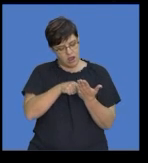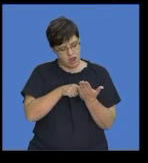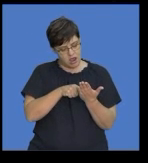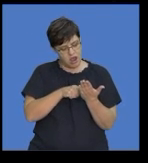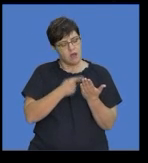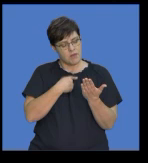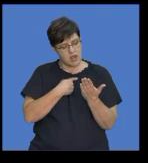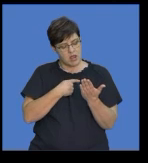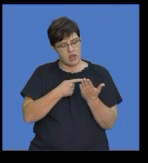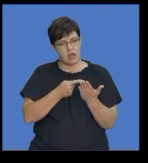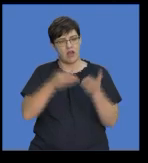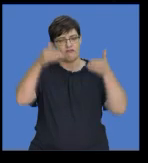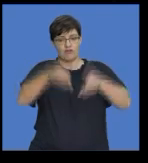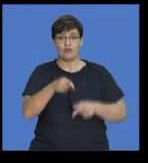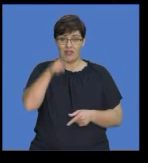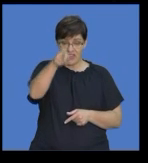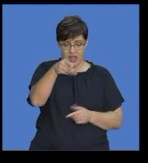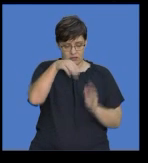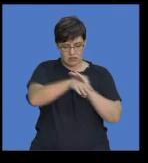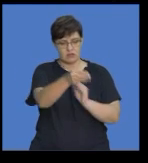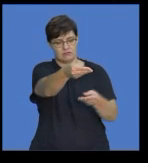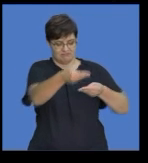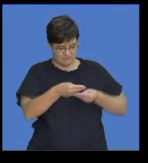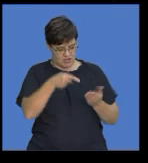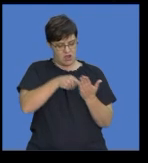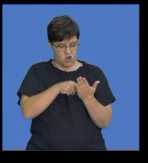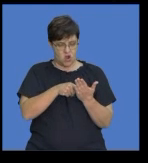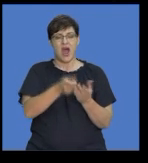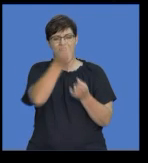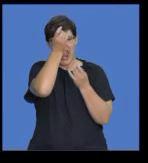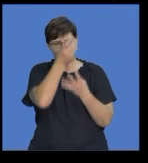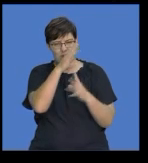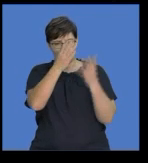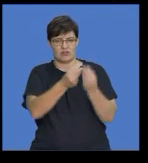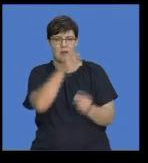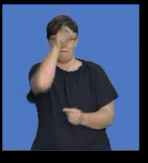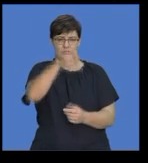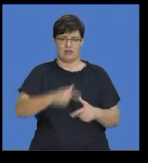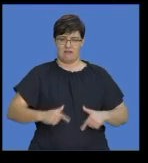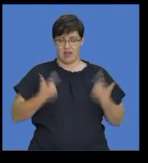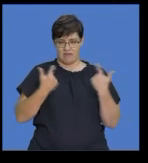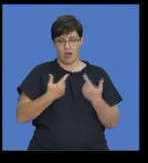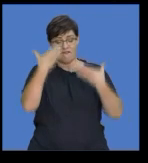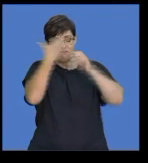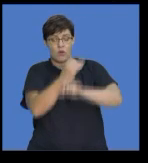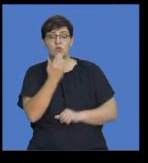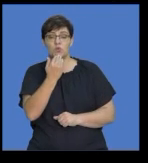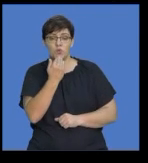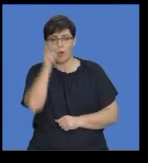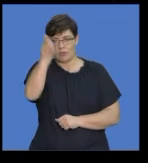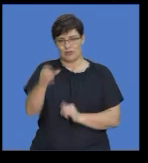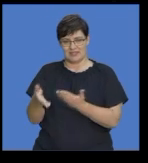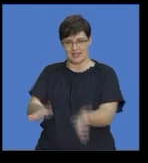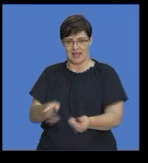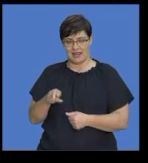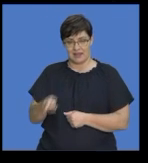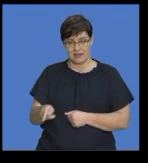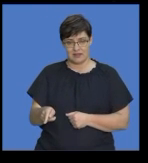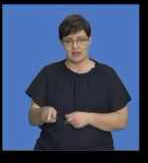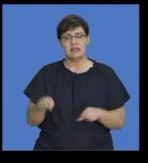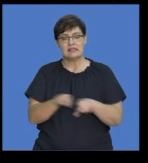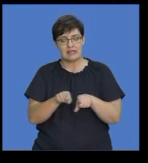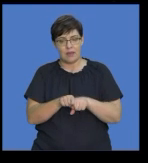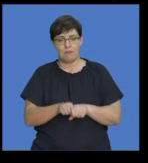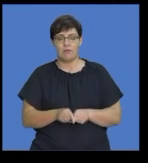person's life. That's very, very important. Remember, the focus of the obituary is obviously the deceased and also about the final